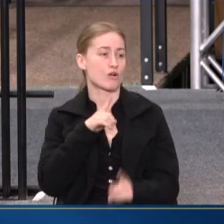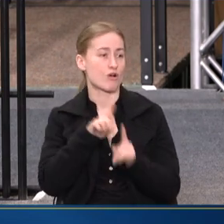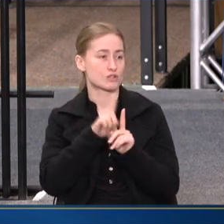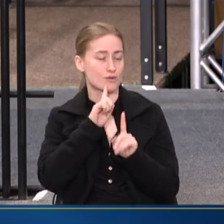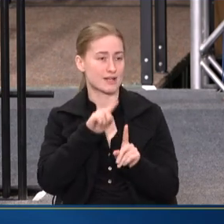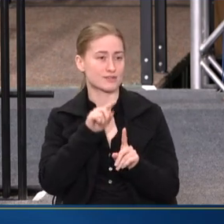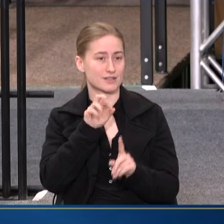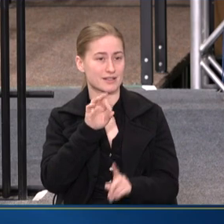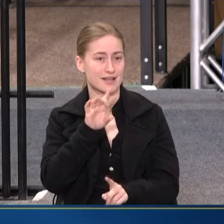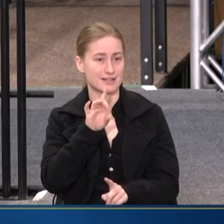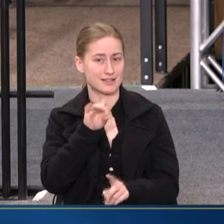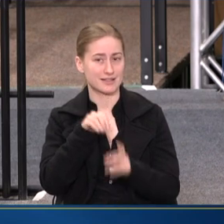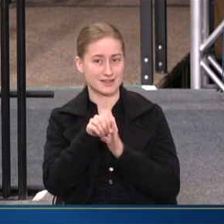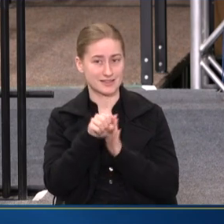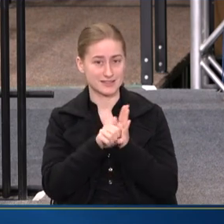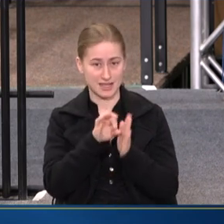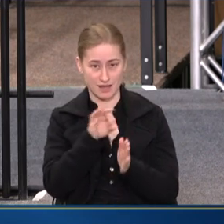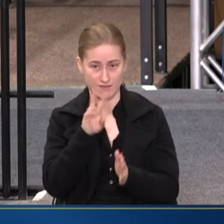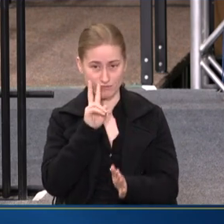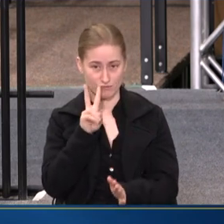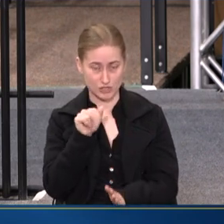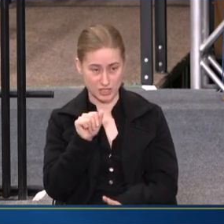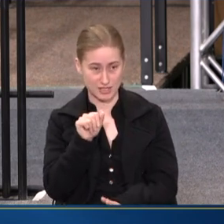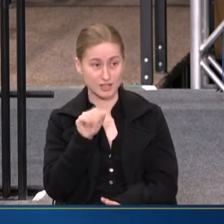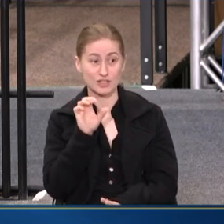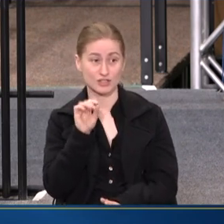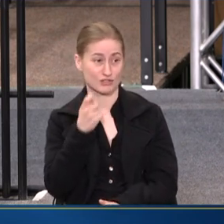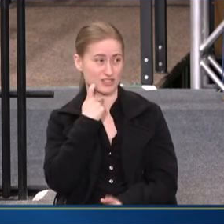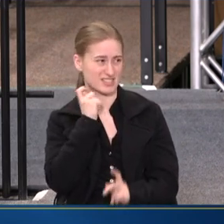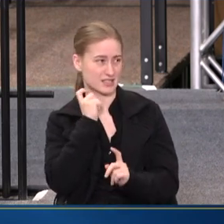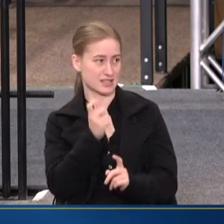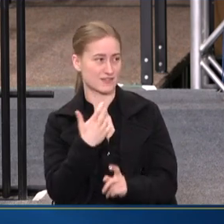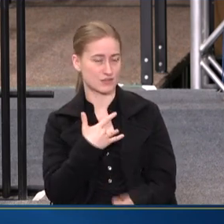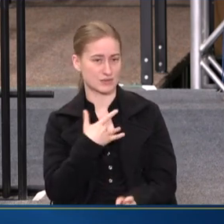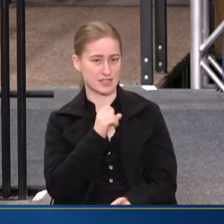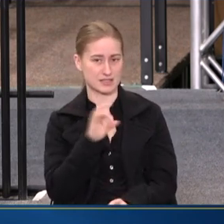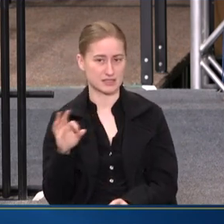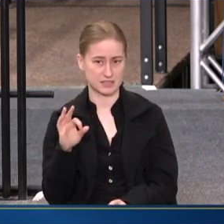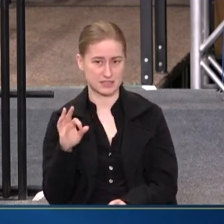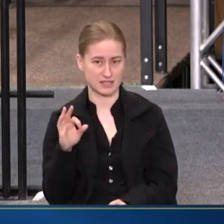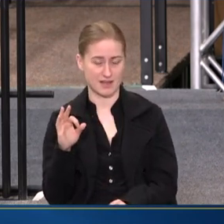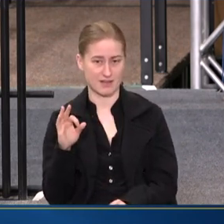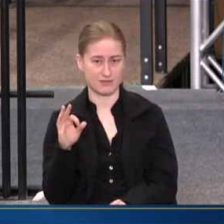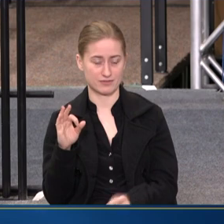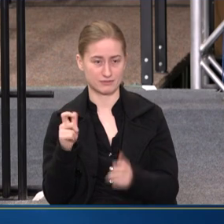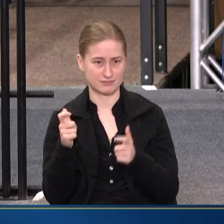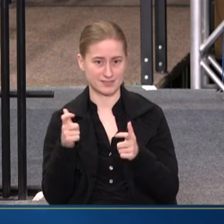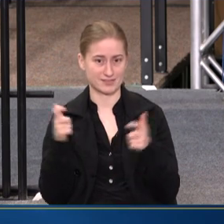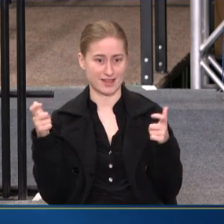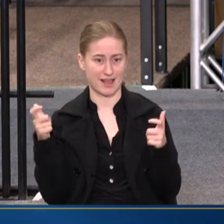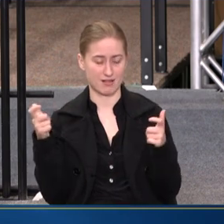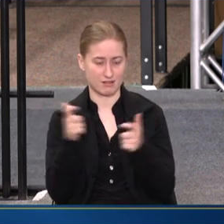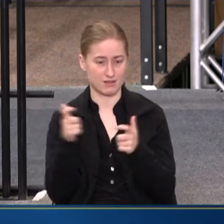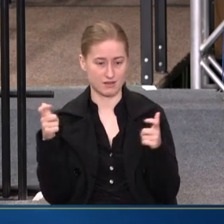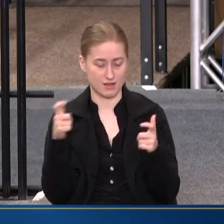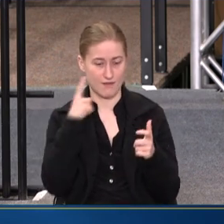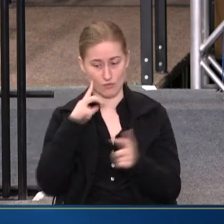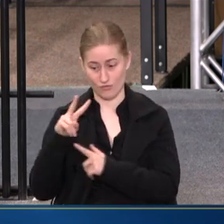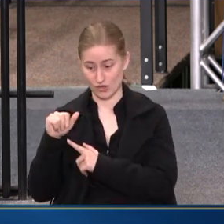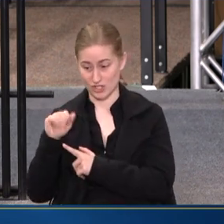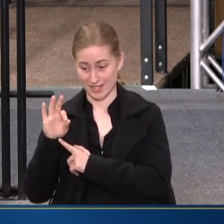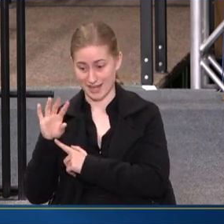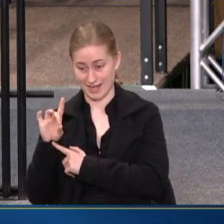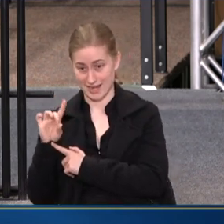988 IN THE STATE OF VIRGINIA. SO JUST TO GIVE YOU A SENSE OF SCALE, JUST FOR VIRGINIA 988,